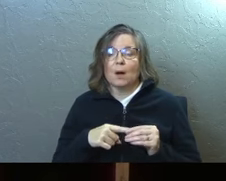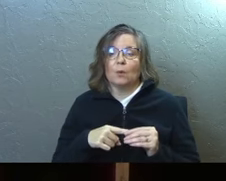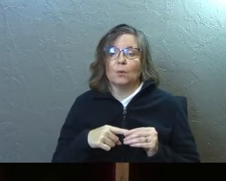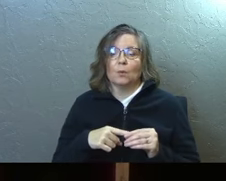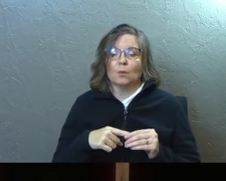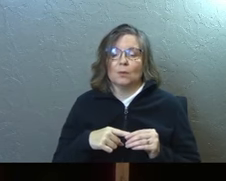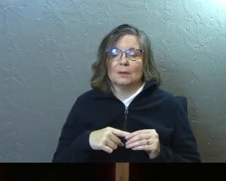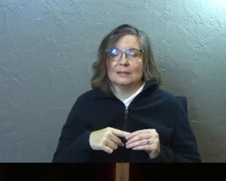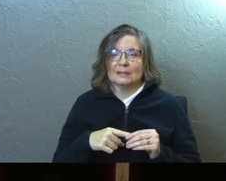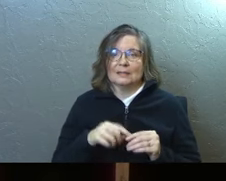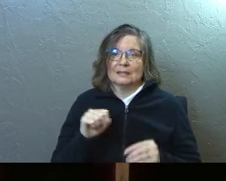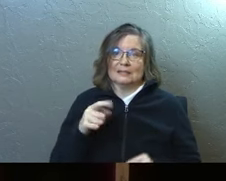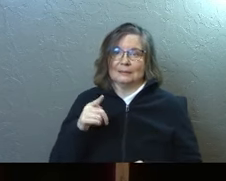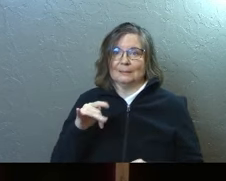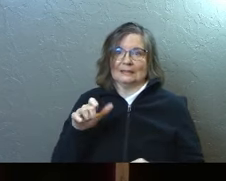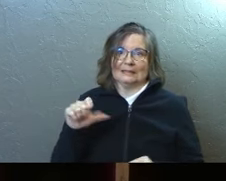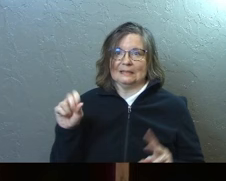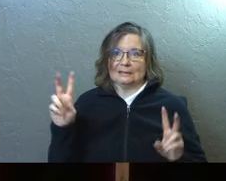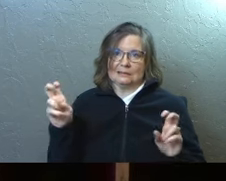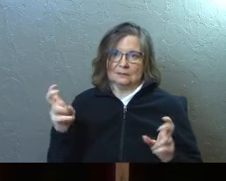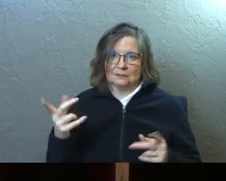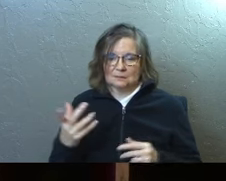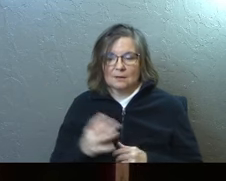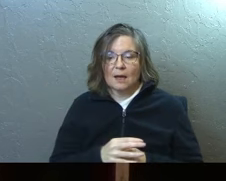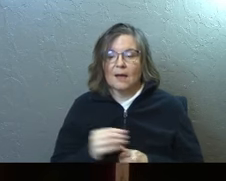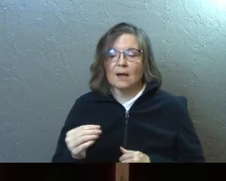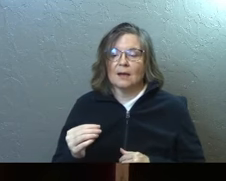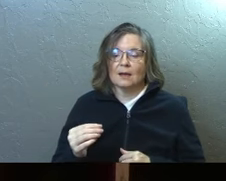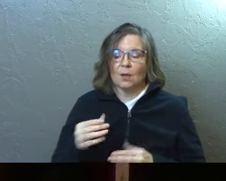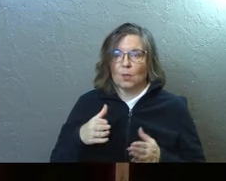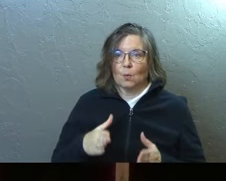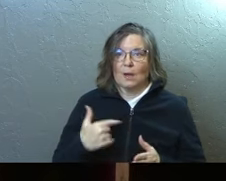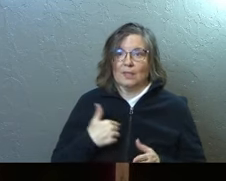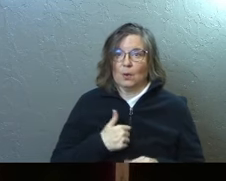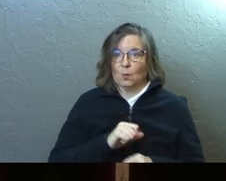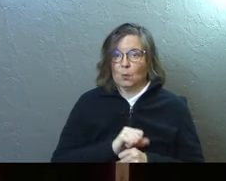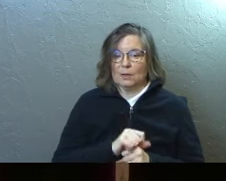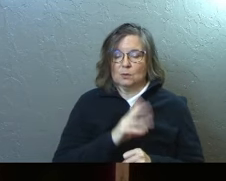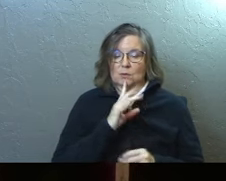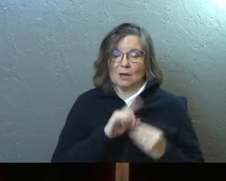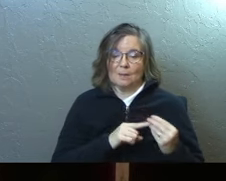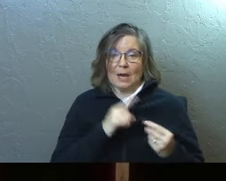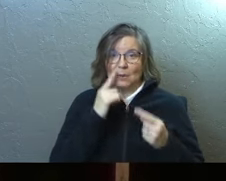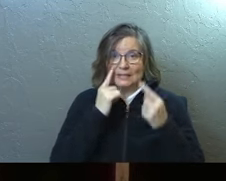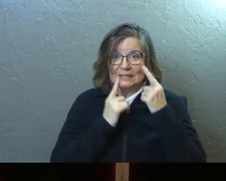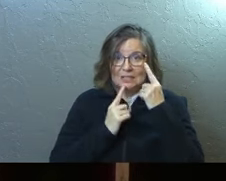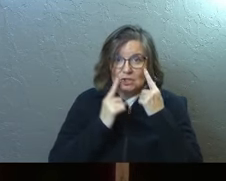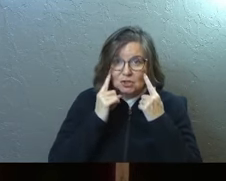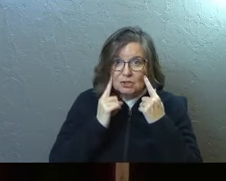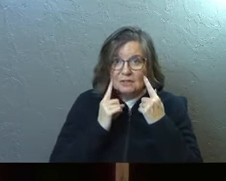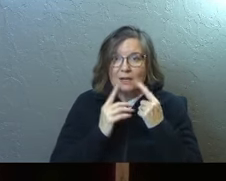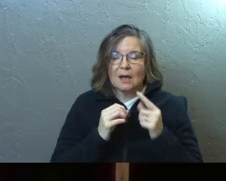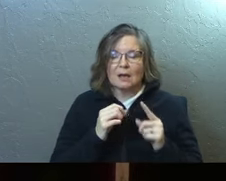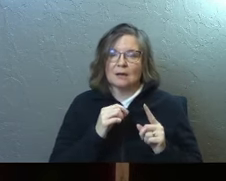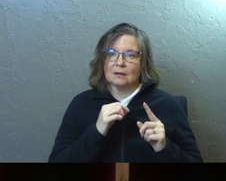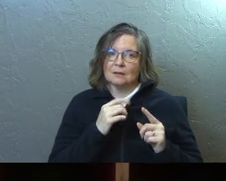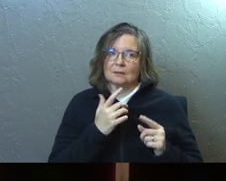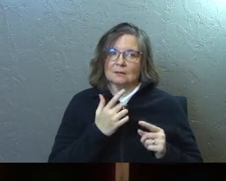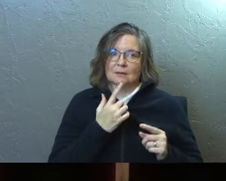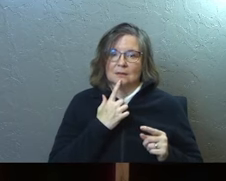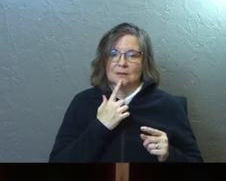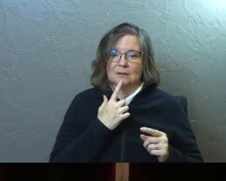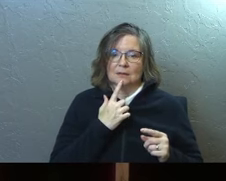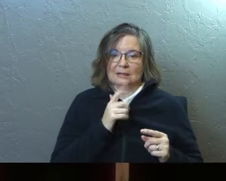species, right? And the way that we work. And he was talking about tears. And he was like, you know,